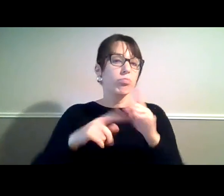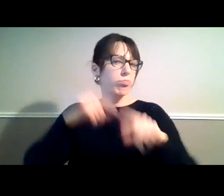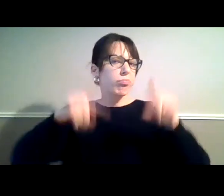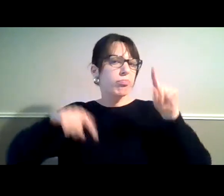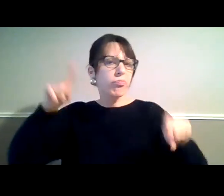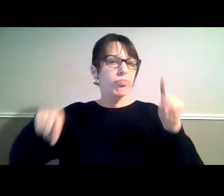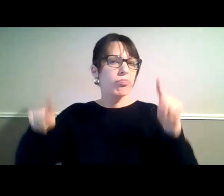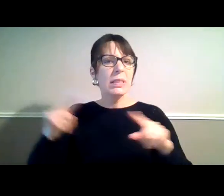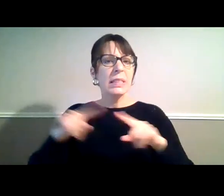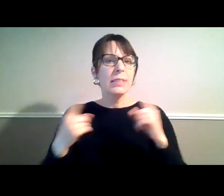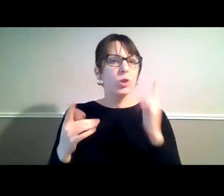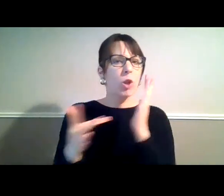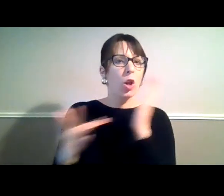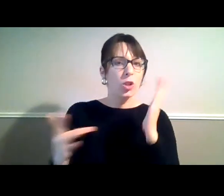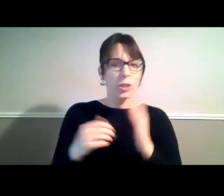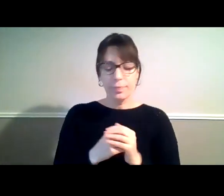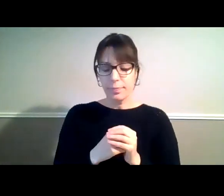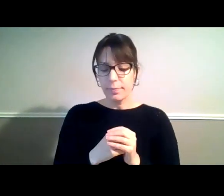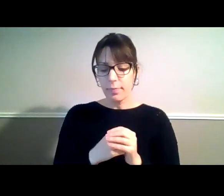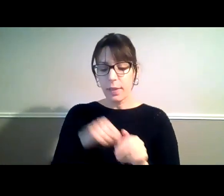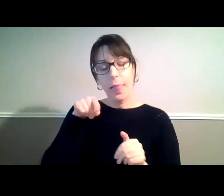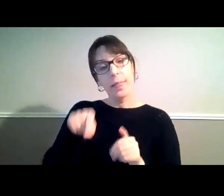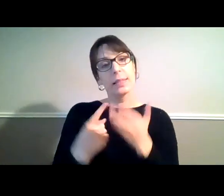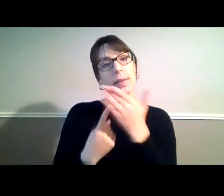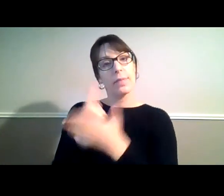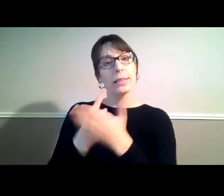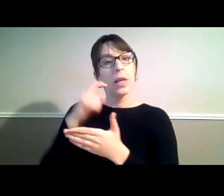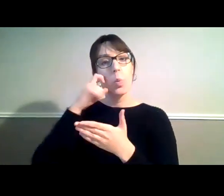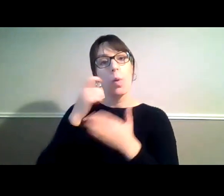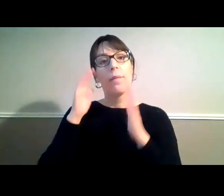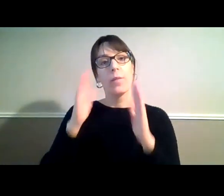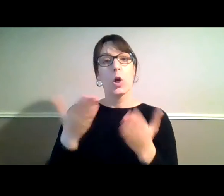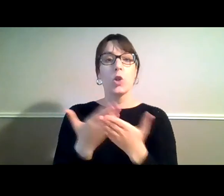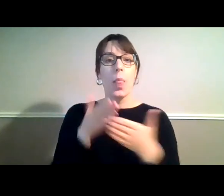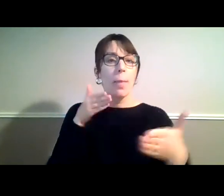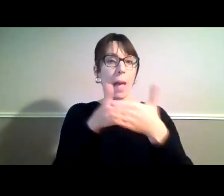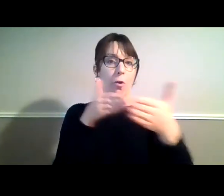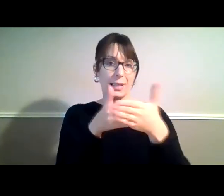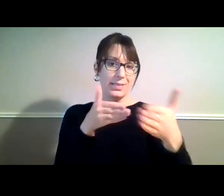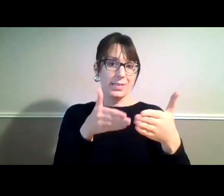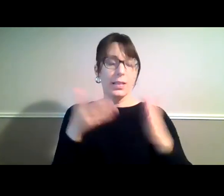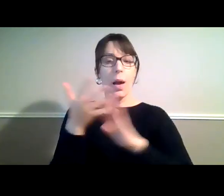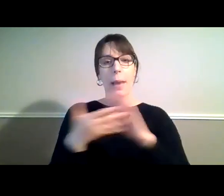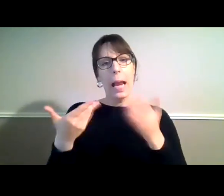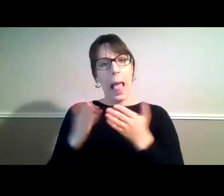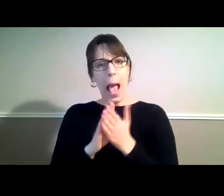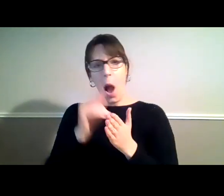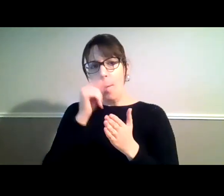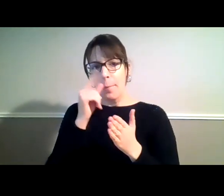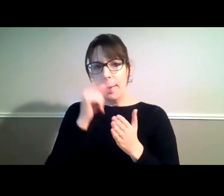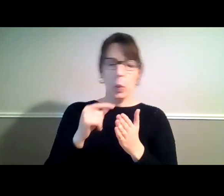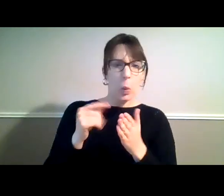will focus exclusively on the barriers to people accessing assistive technology outside the NDIS.